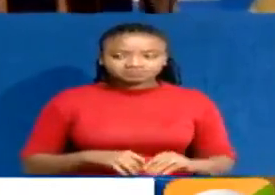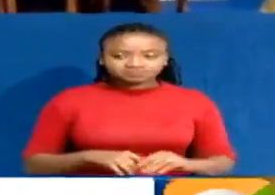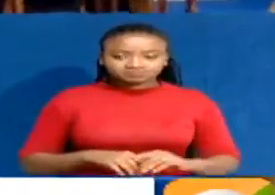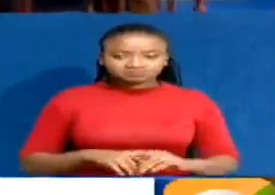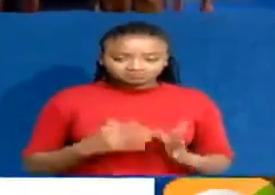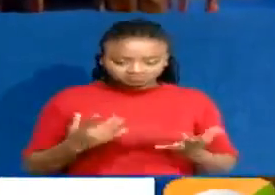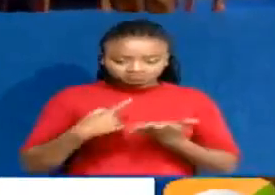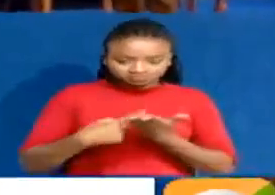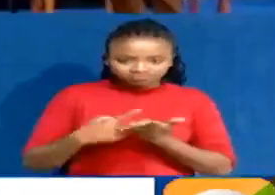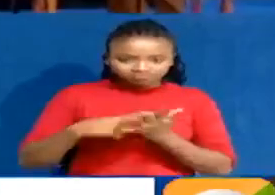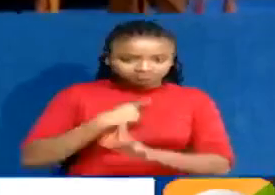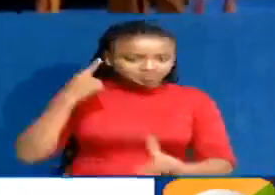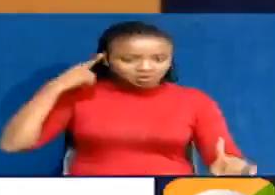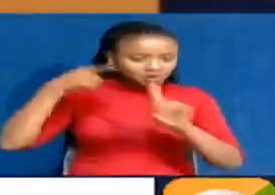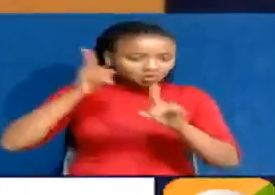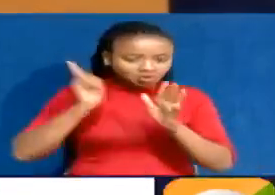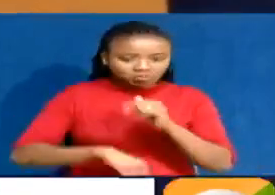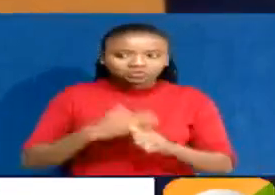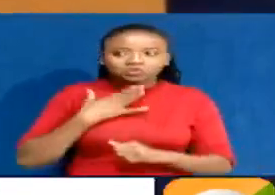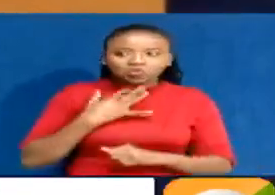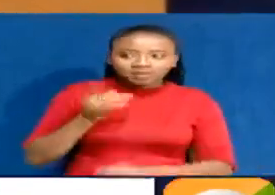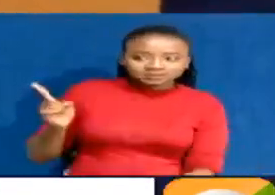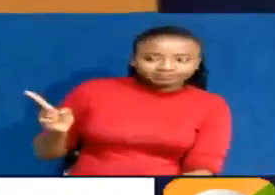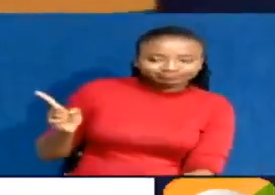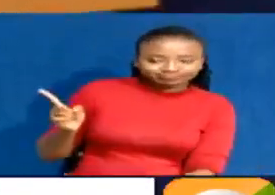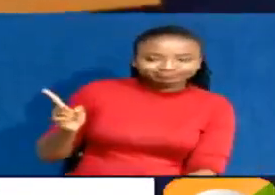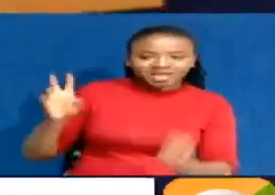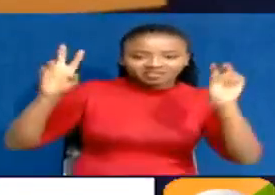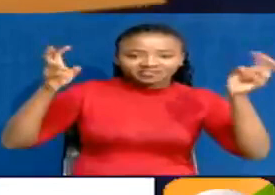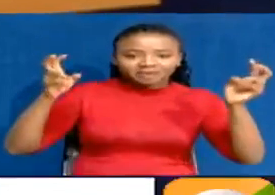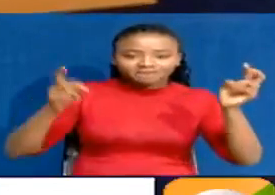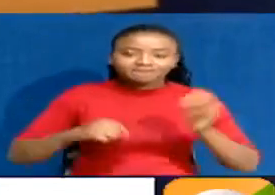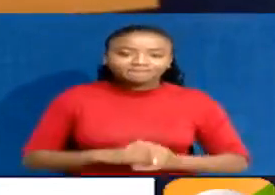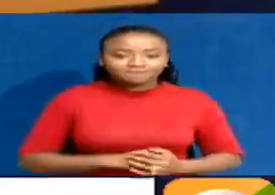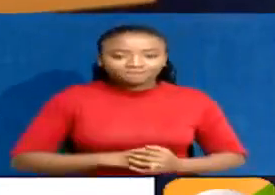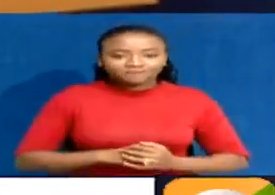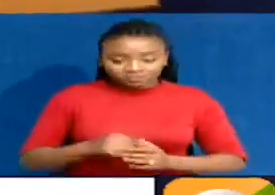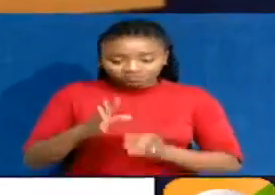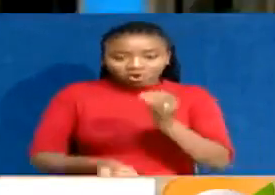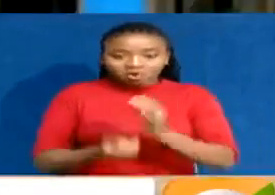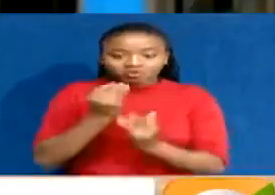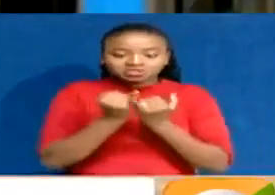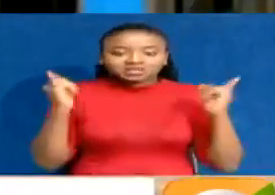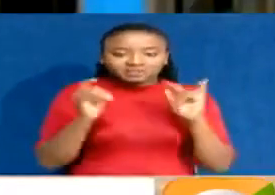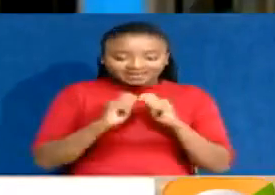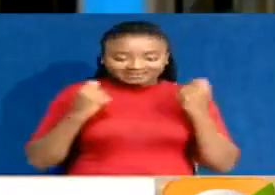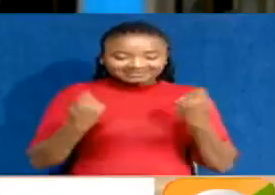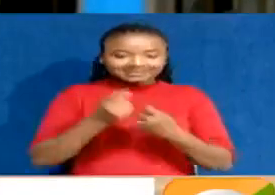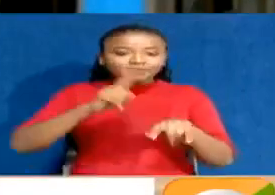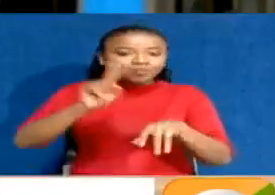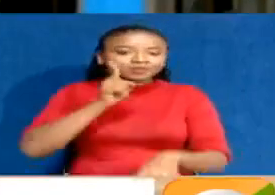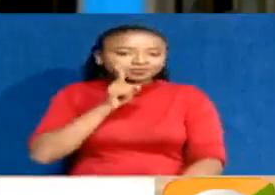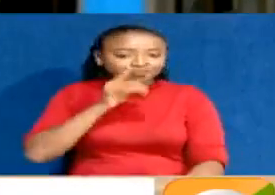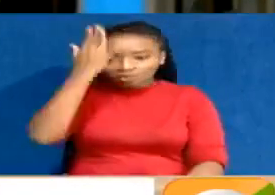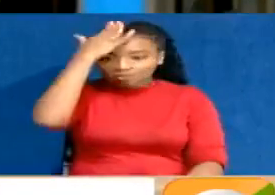deliberations being anchored on this key point, as the Coalition for Dialogue in Africa in the African Union is set to launch an independent task team on Monday